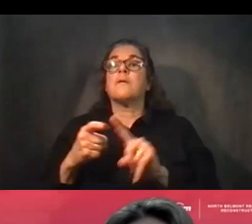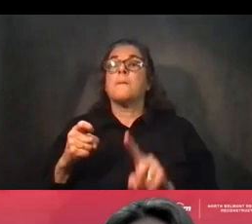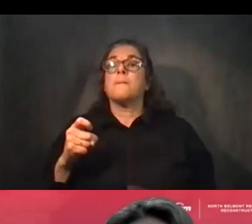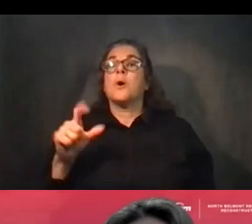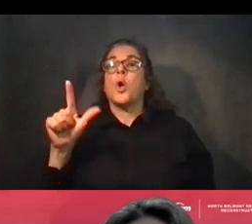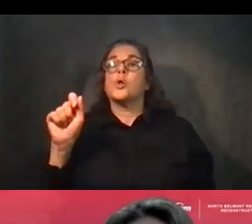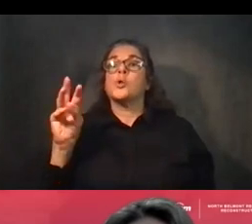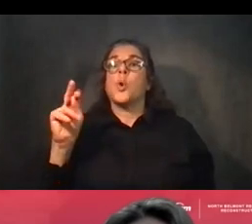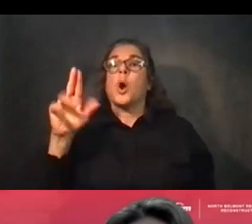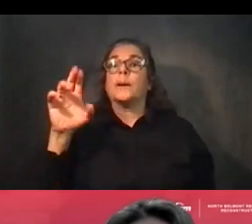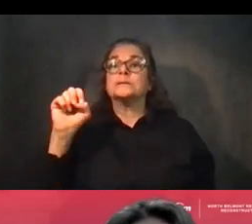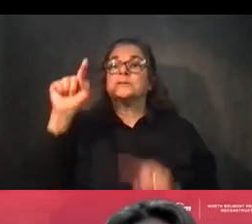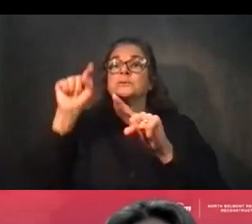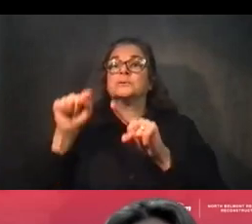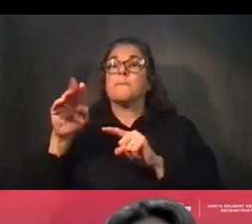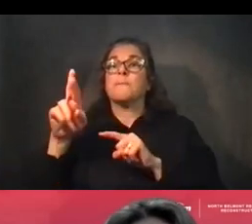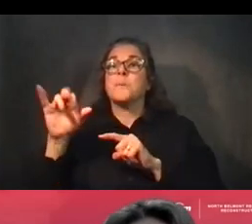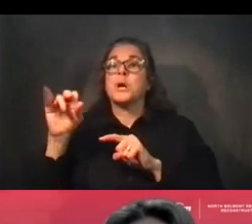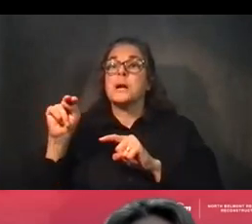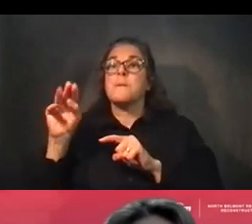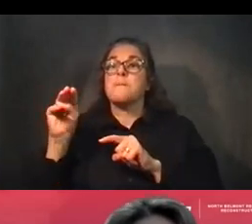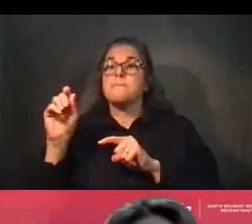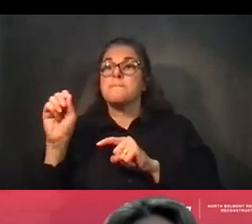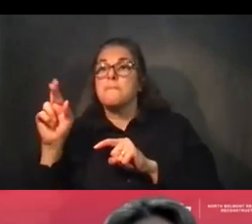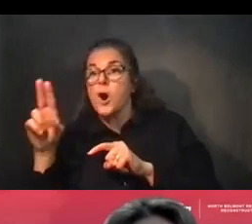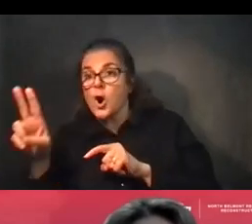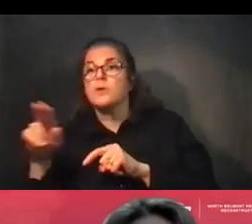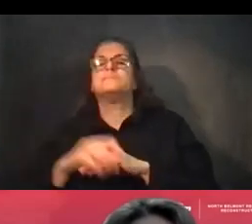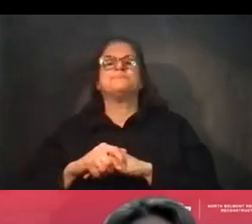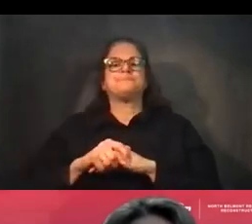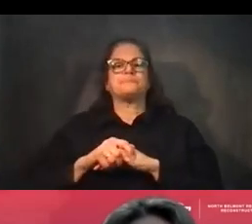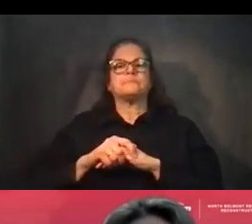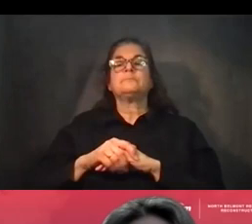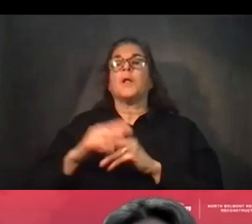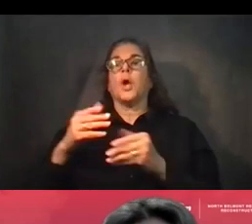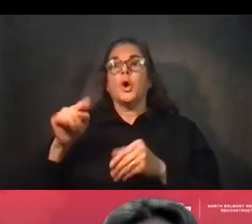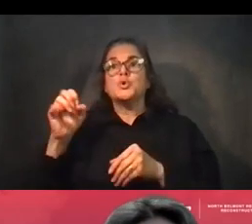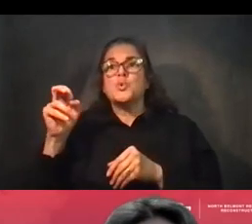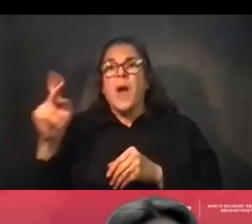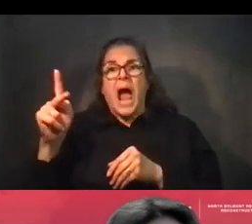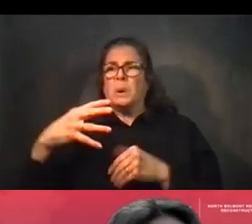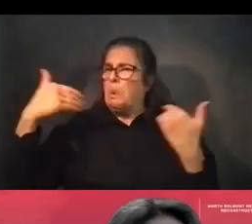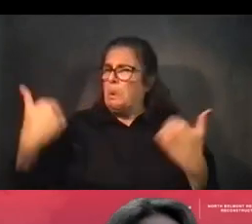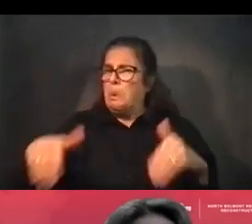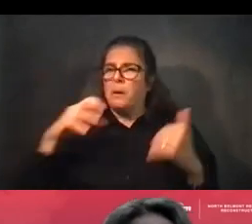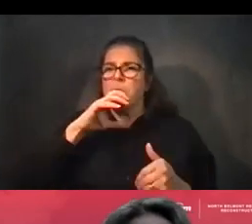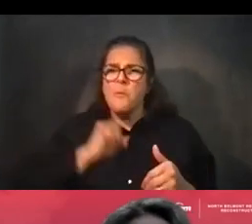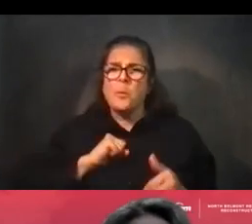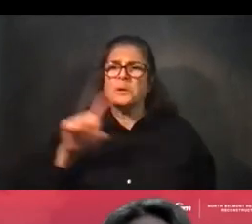the all of the track structures, all of those structures are 100 years old and in need of complete reconstruction.